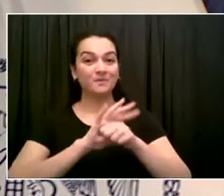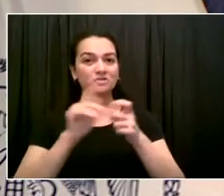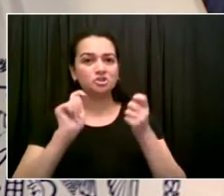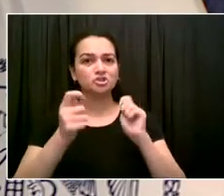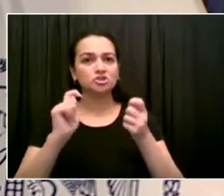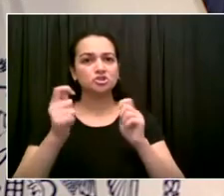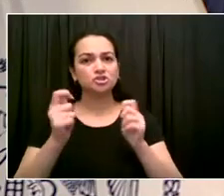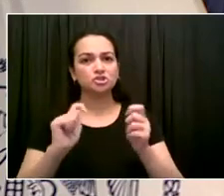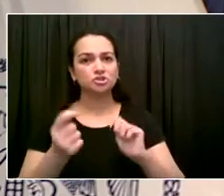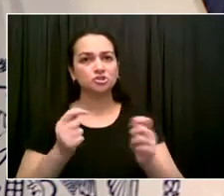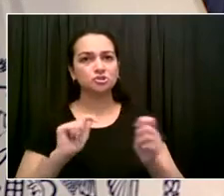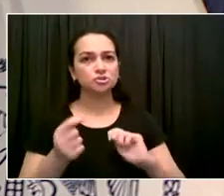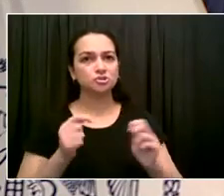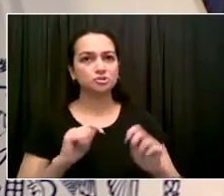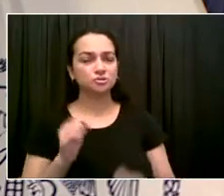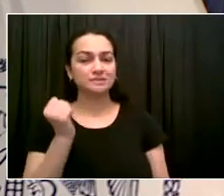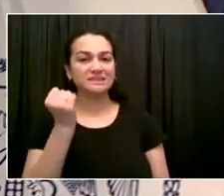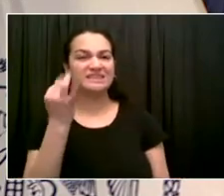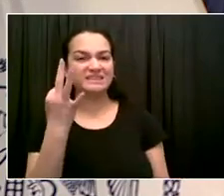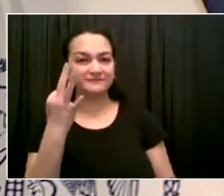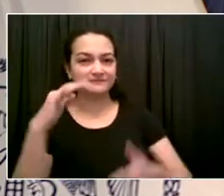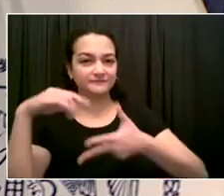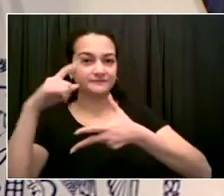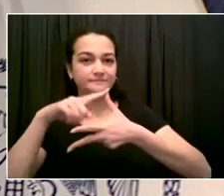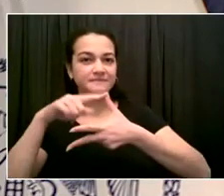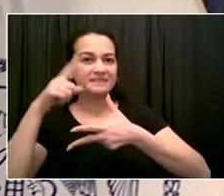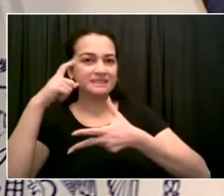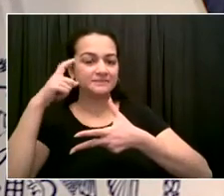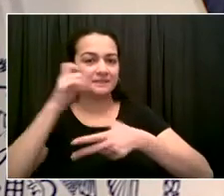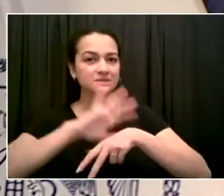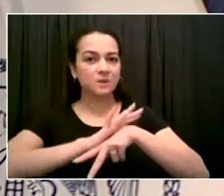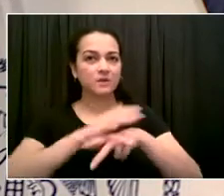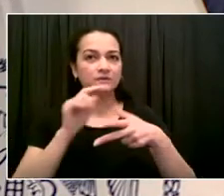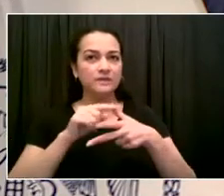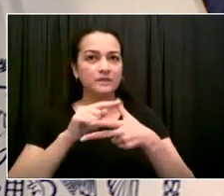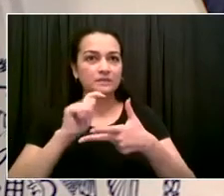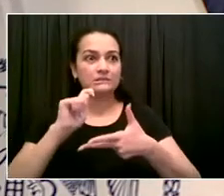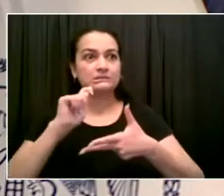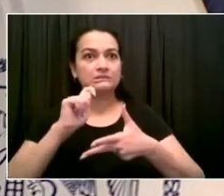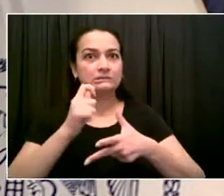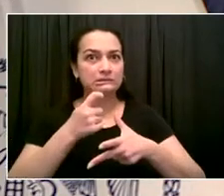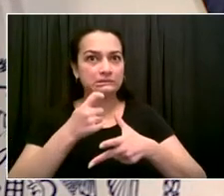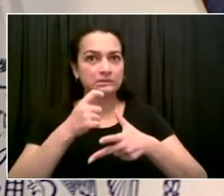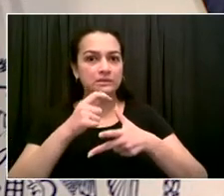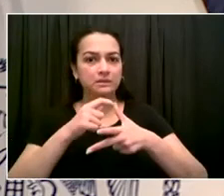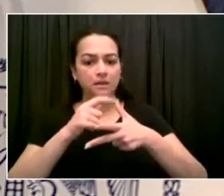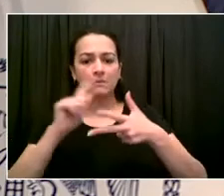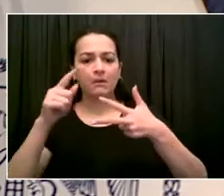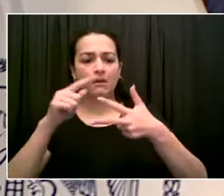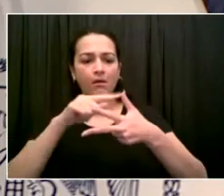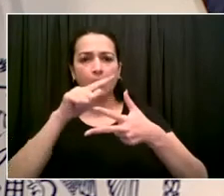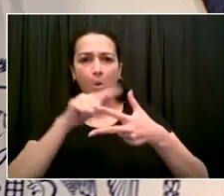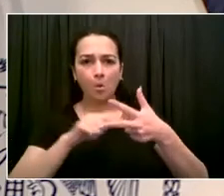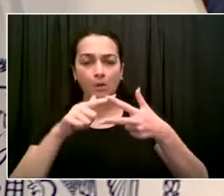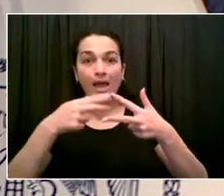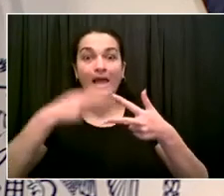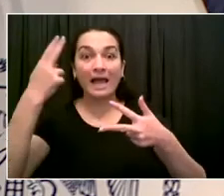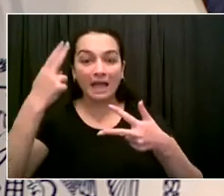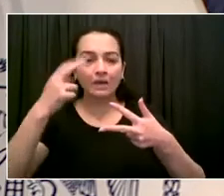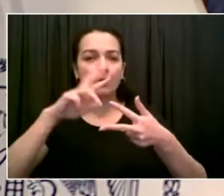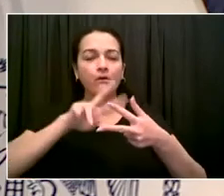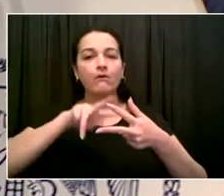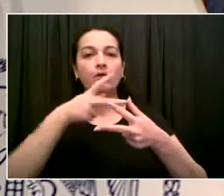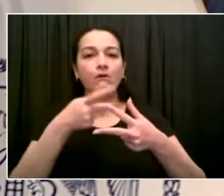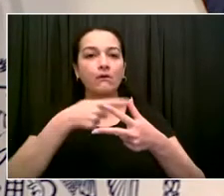Juliette, great minds think alike. We had a lengthy call on Saturday discussing this exact issue with our